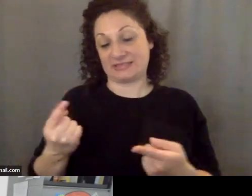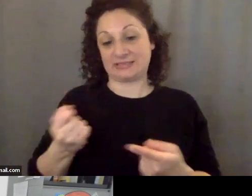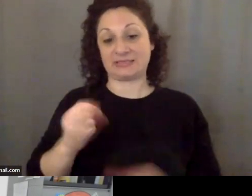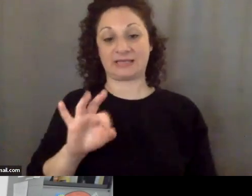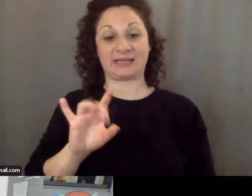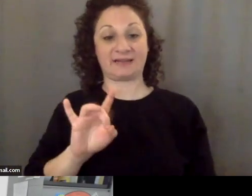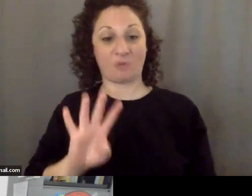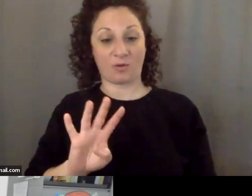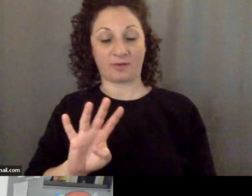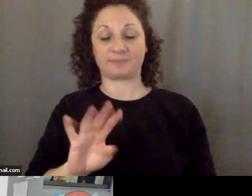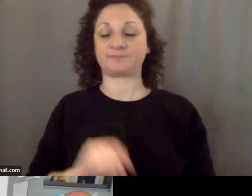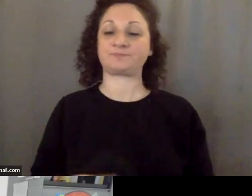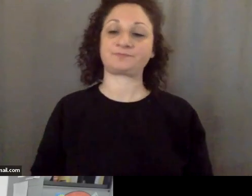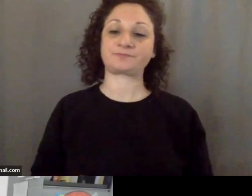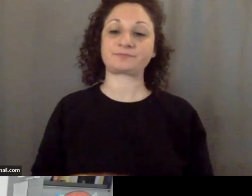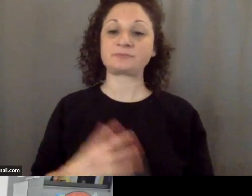the